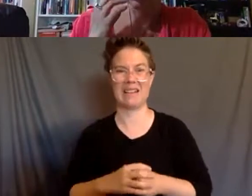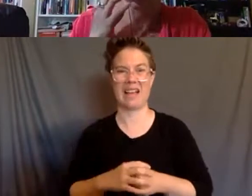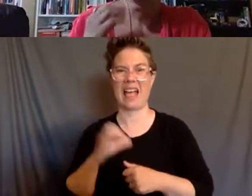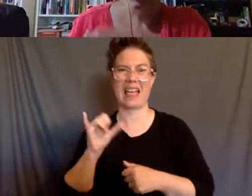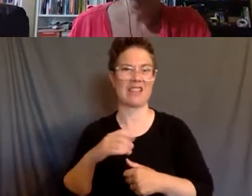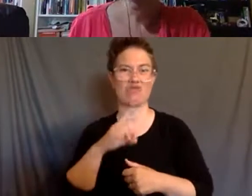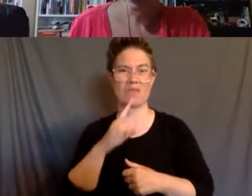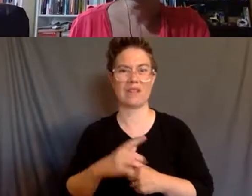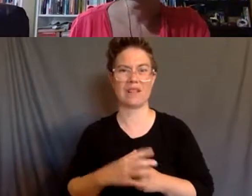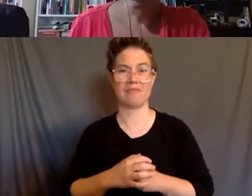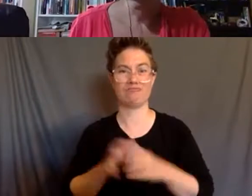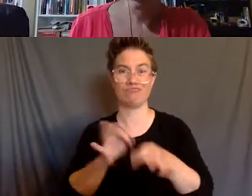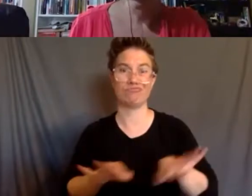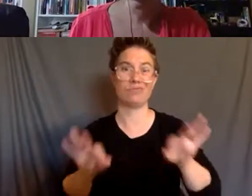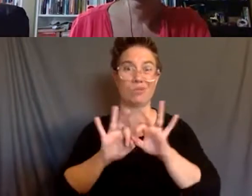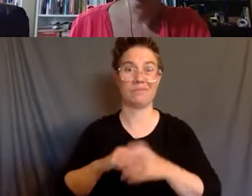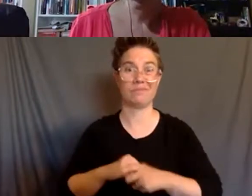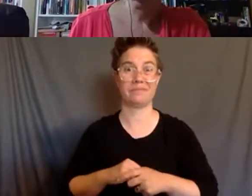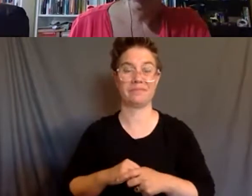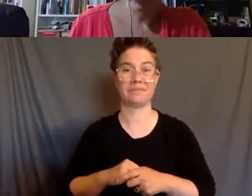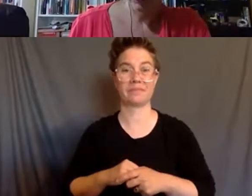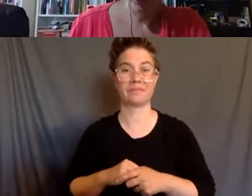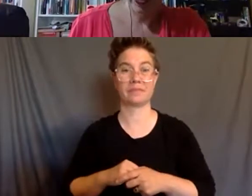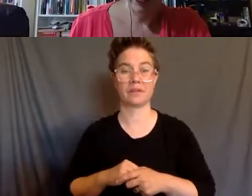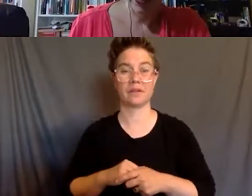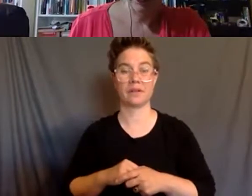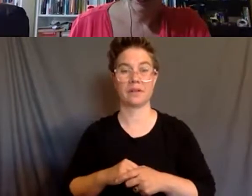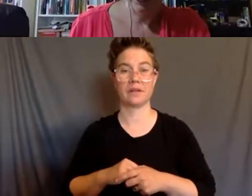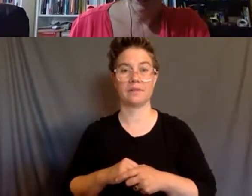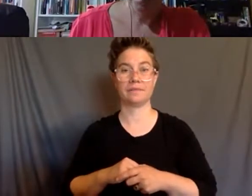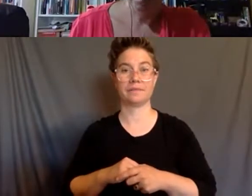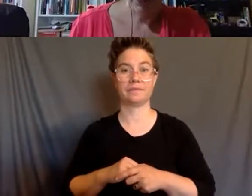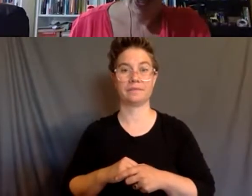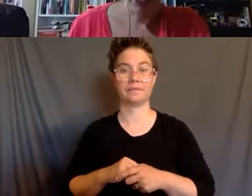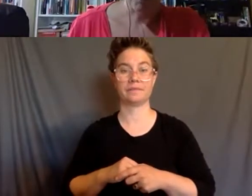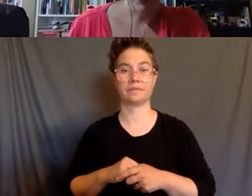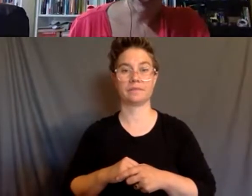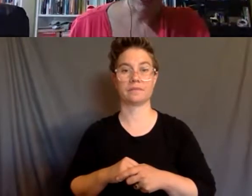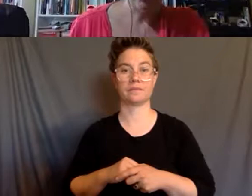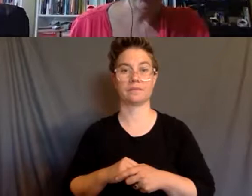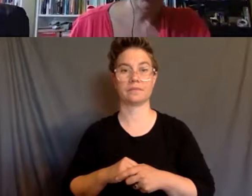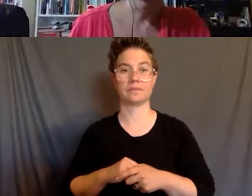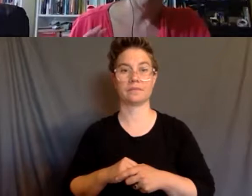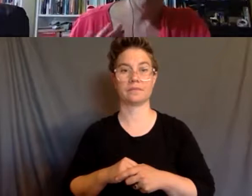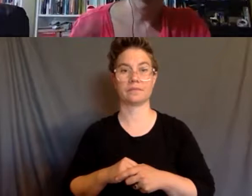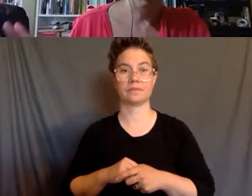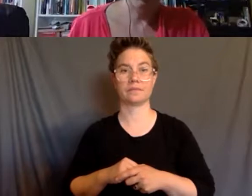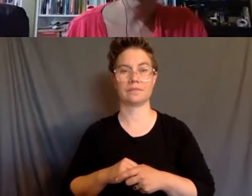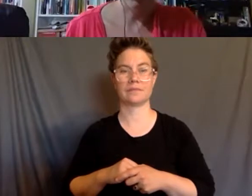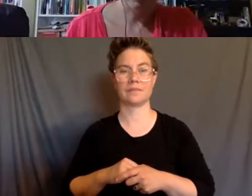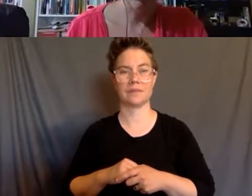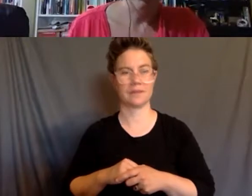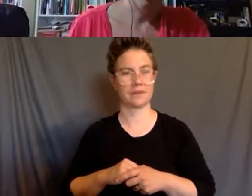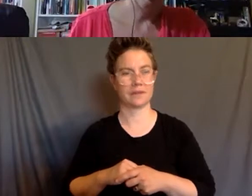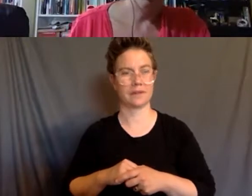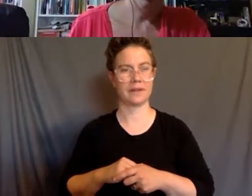important, not just in the way that, um, I saw play out. Cause I'm, I'm not saying